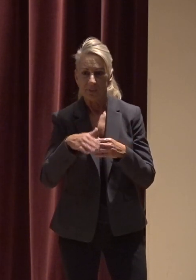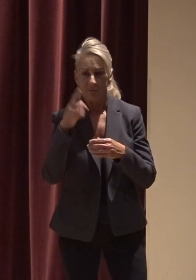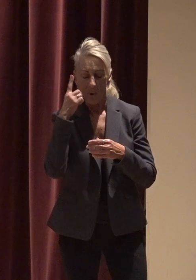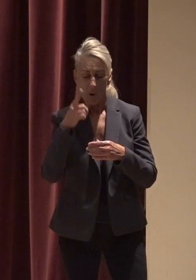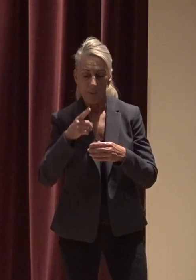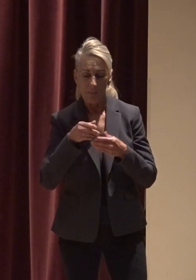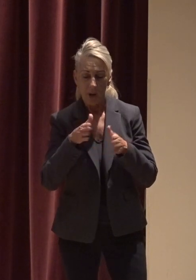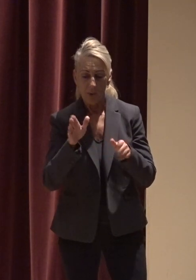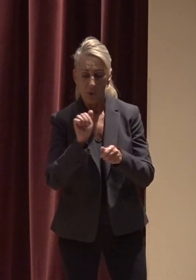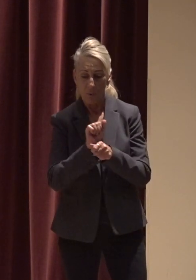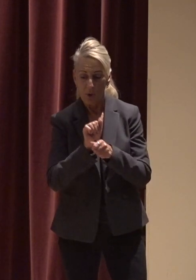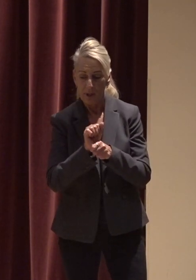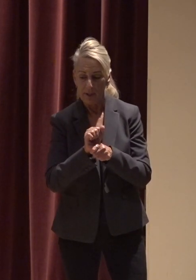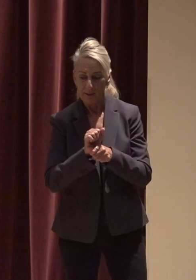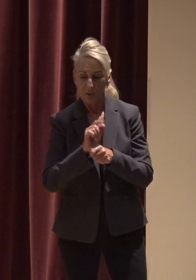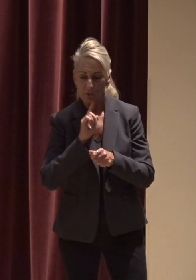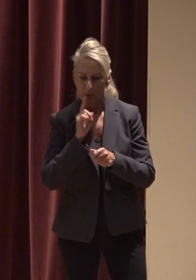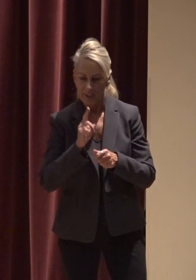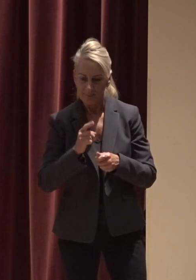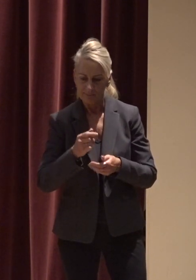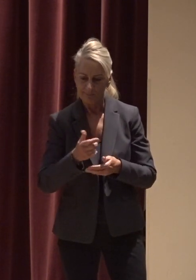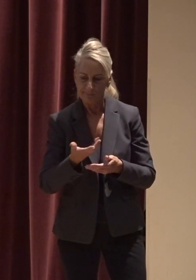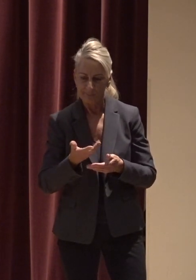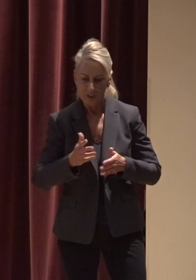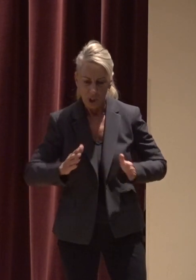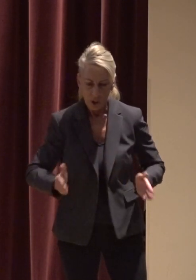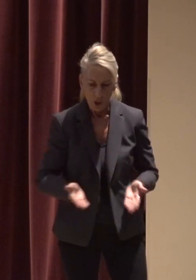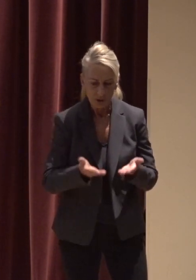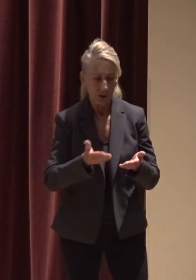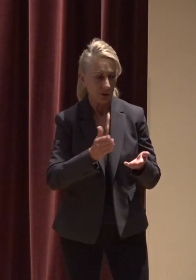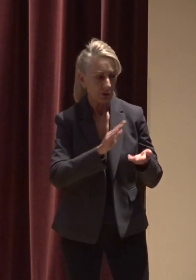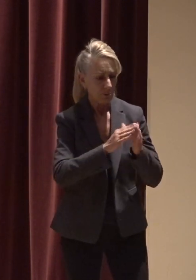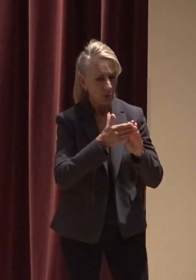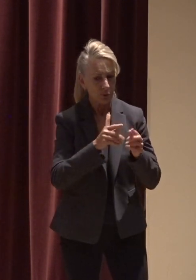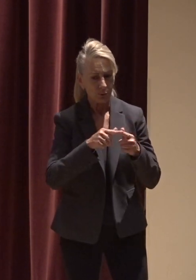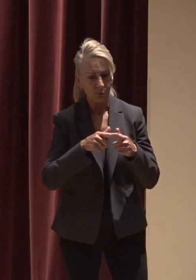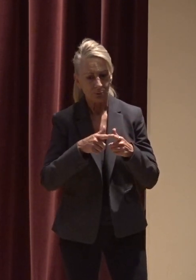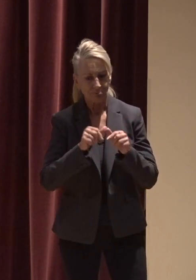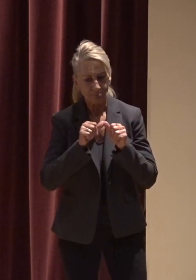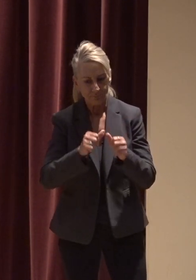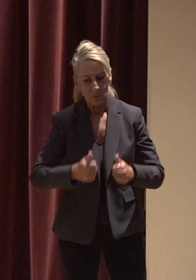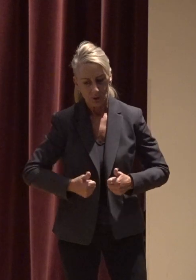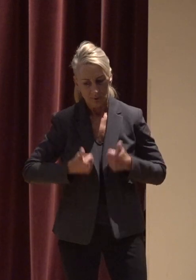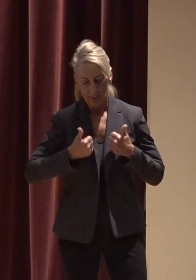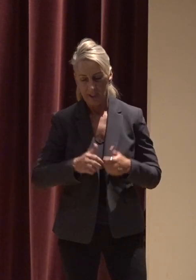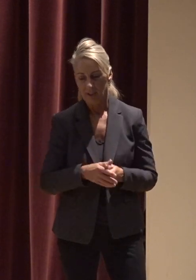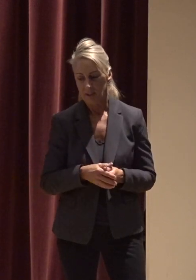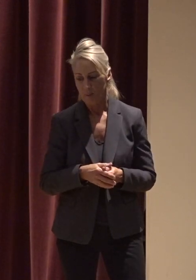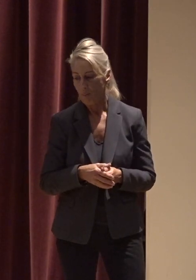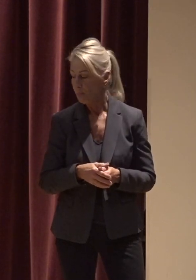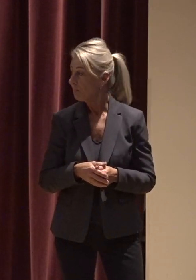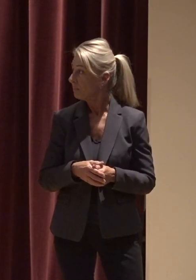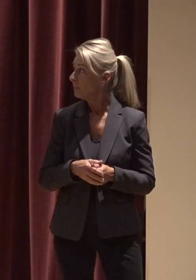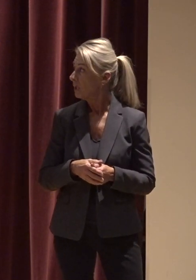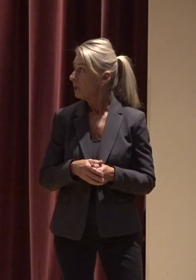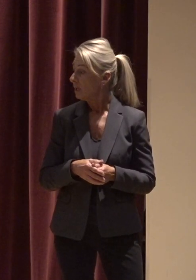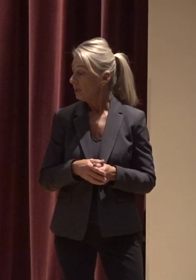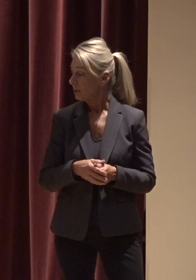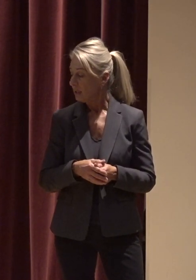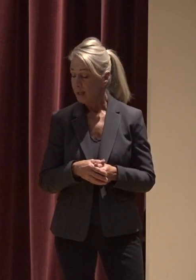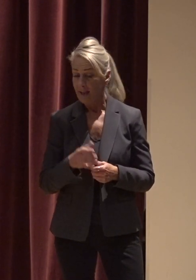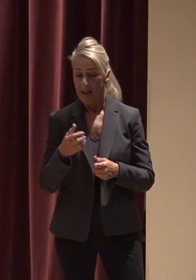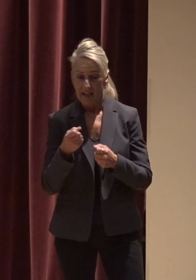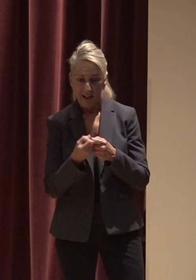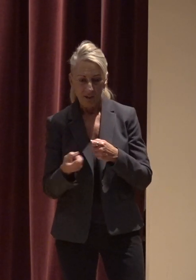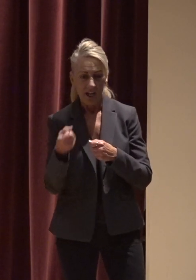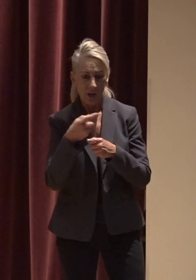that push our community toward resiliency managing stormwater in Salem is no different year upon year